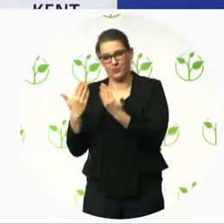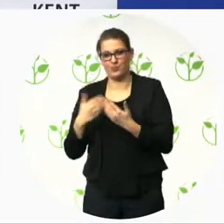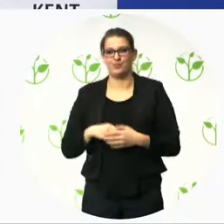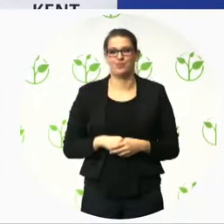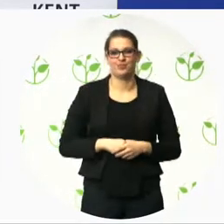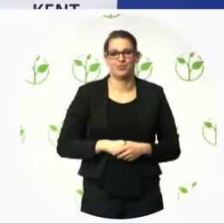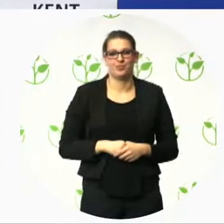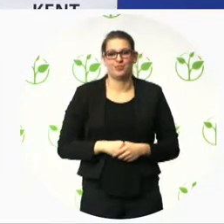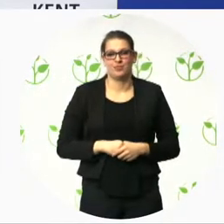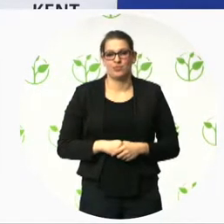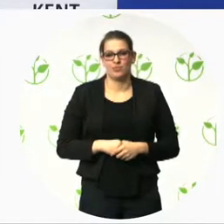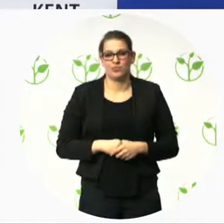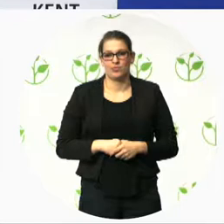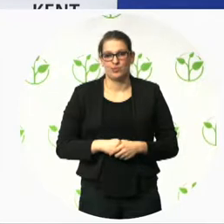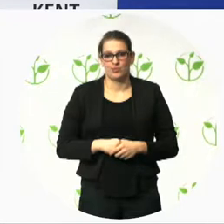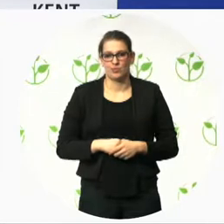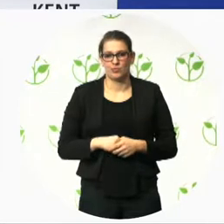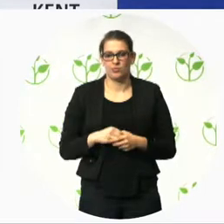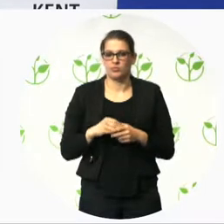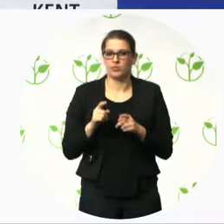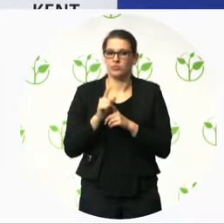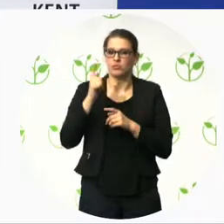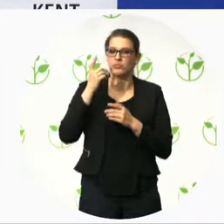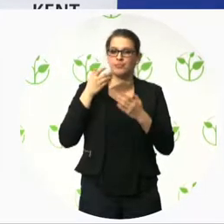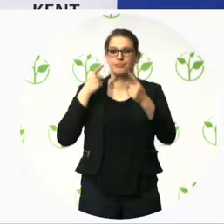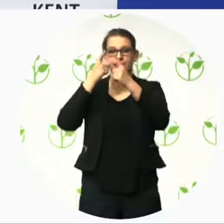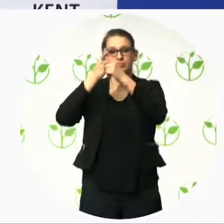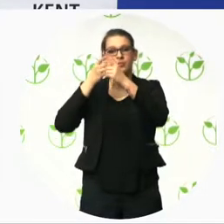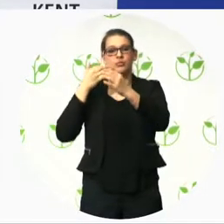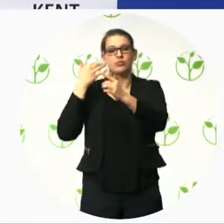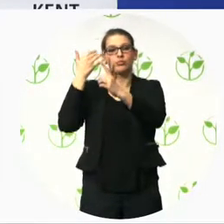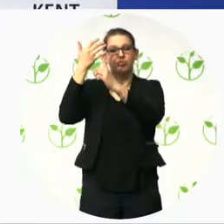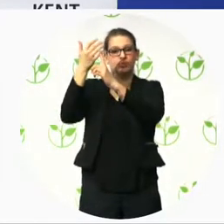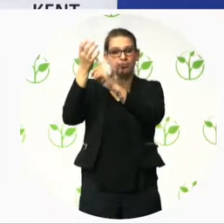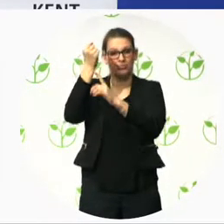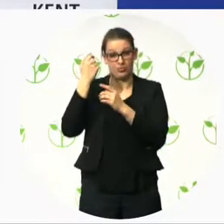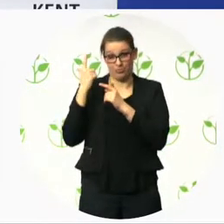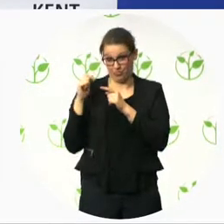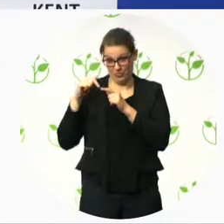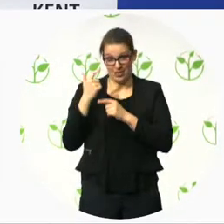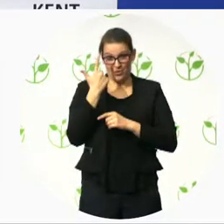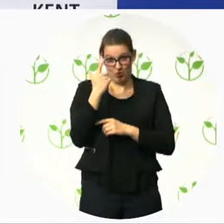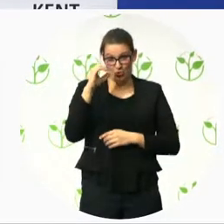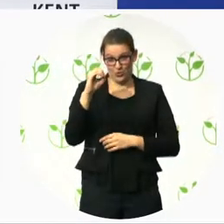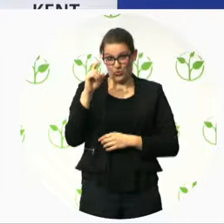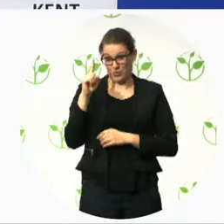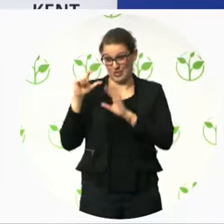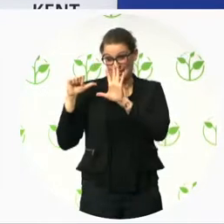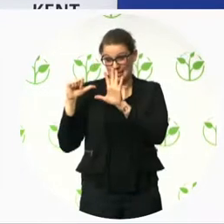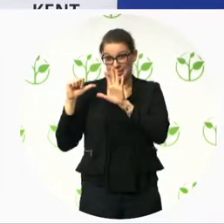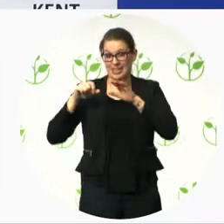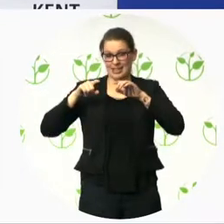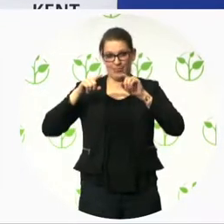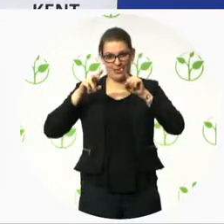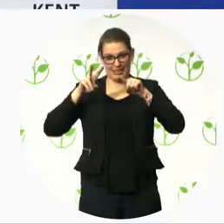force in December 2016, opening the way to ensure that uniformly, in the